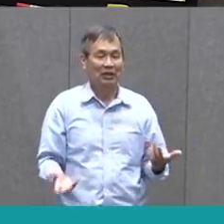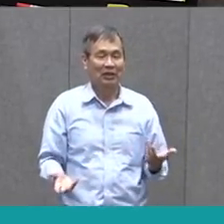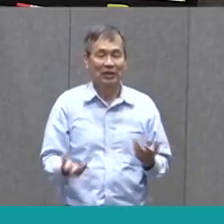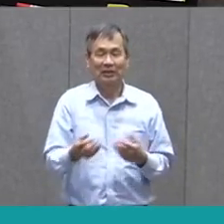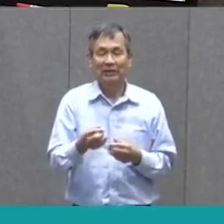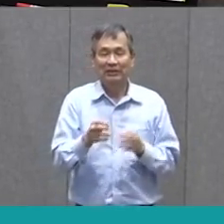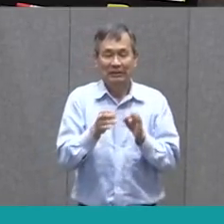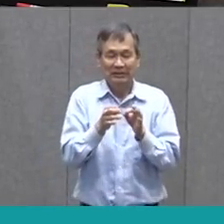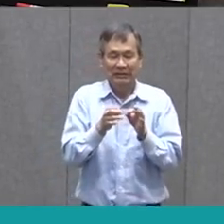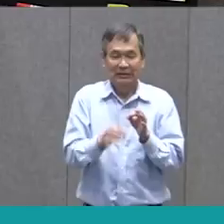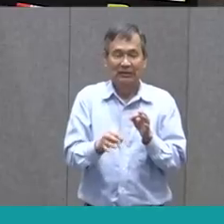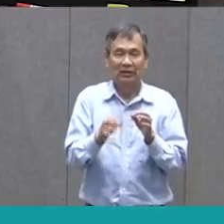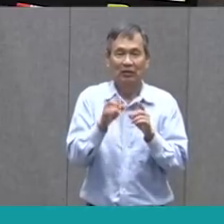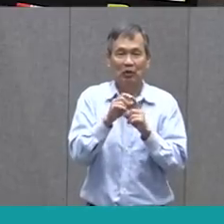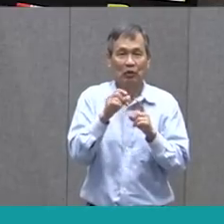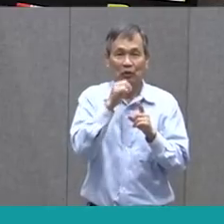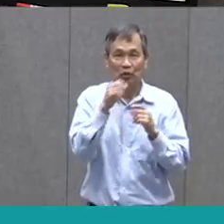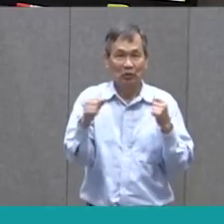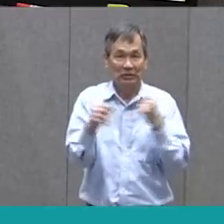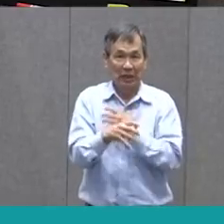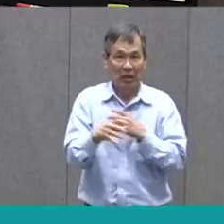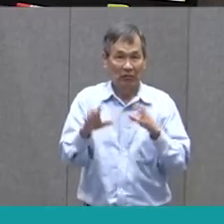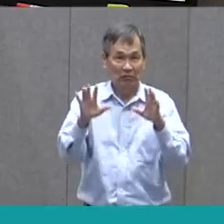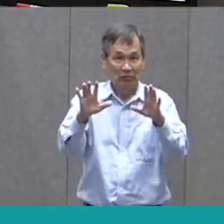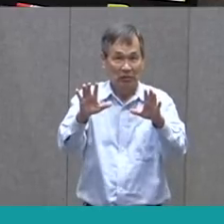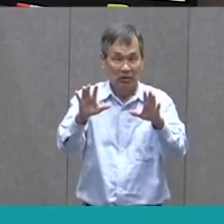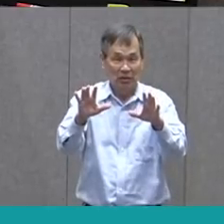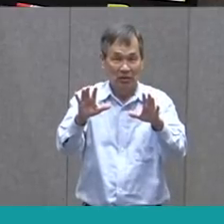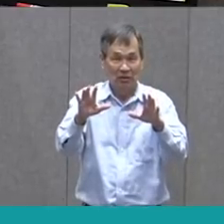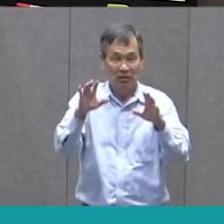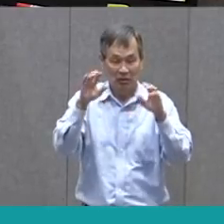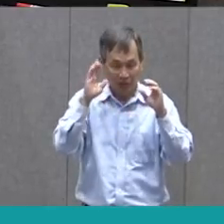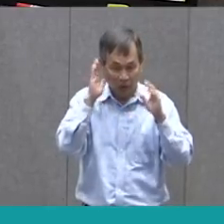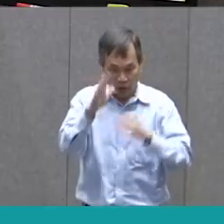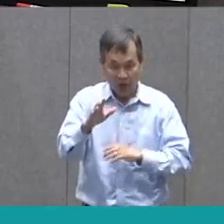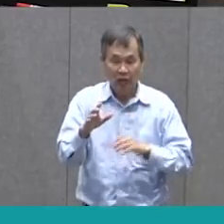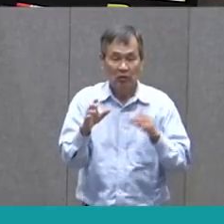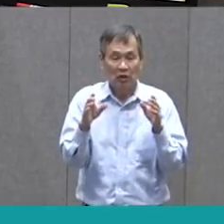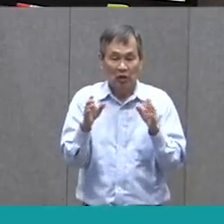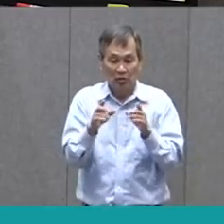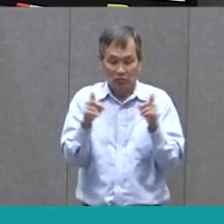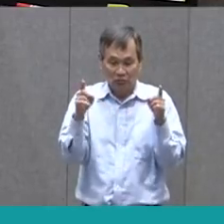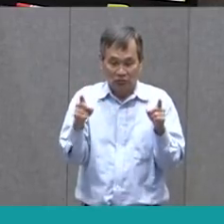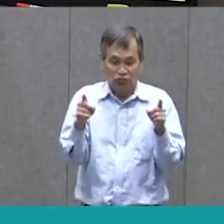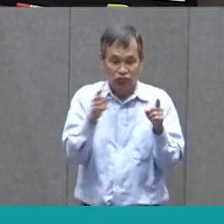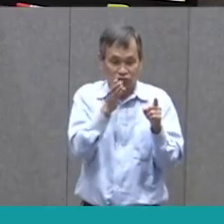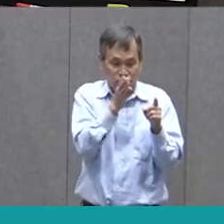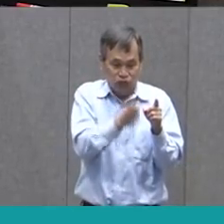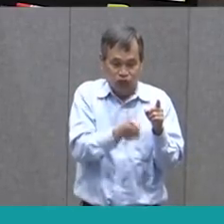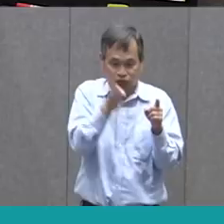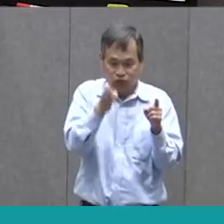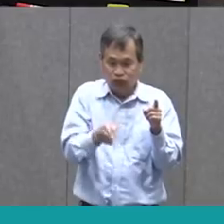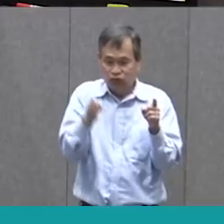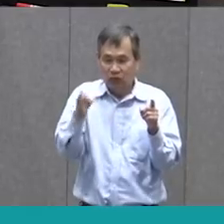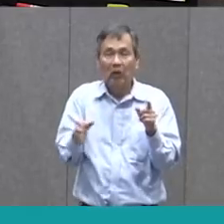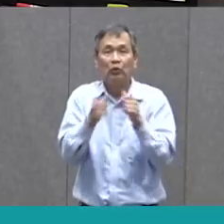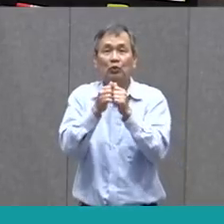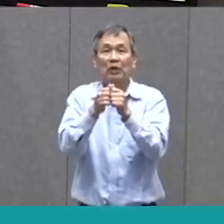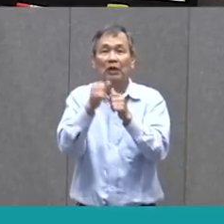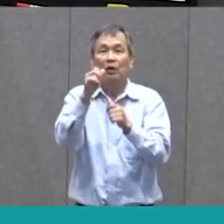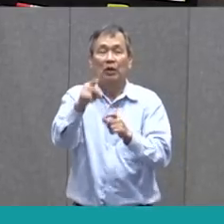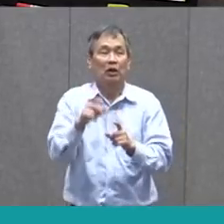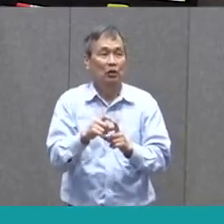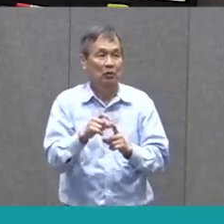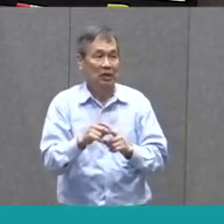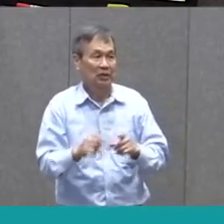word. And I don't want you to be scared, because we can attack it together using some of our skills. So our